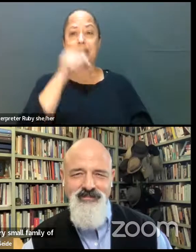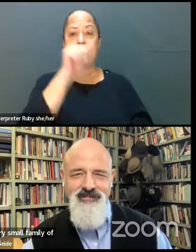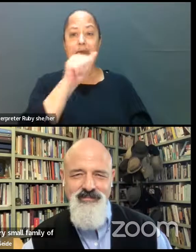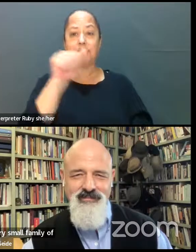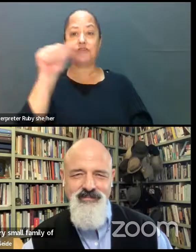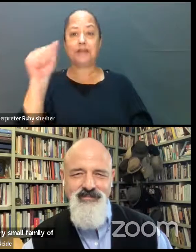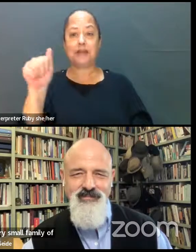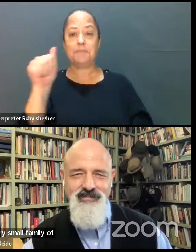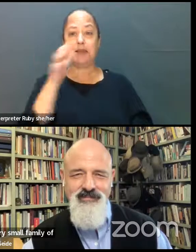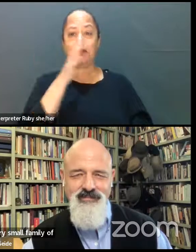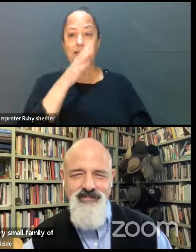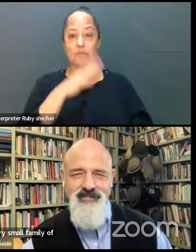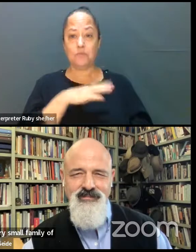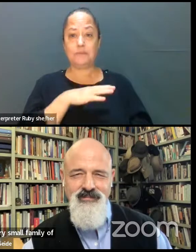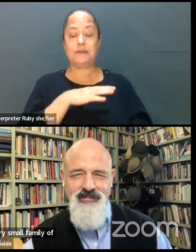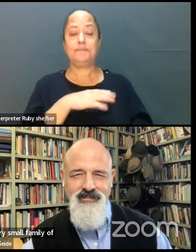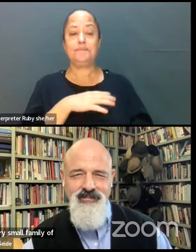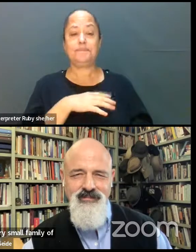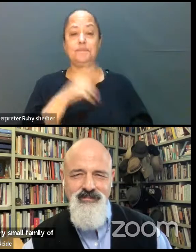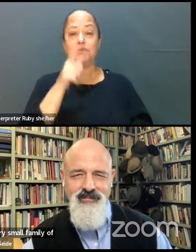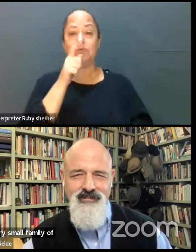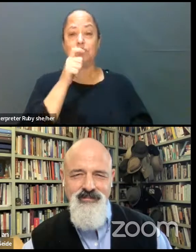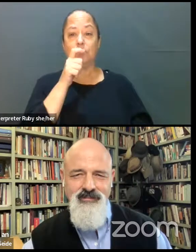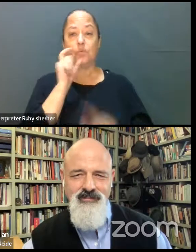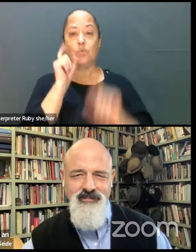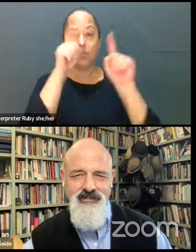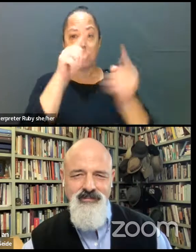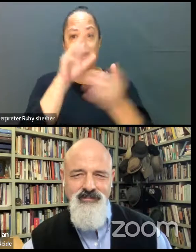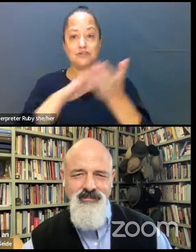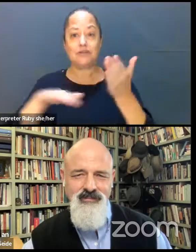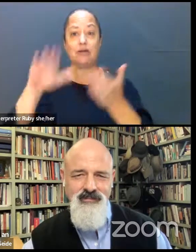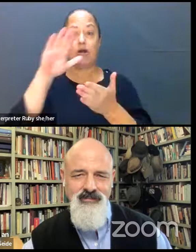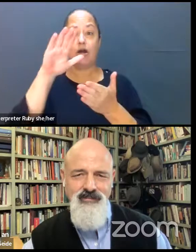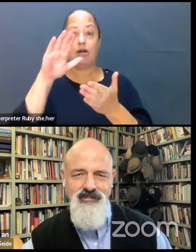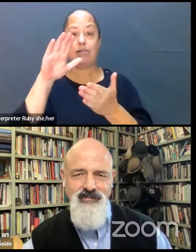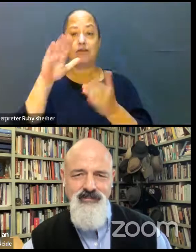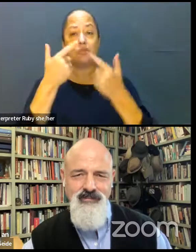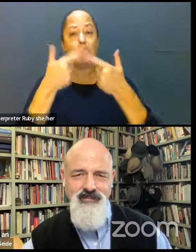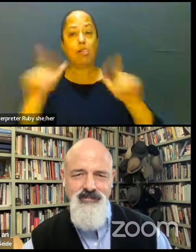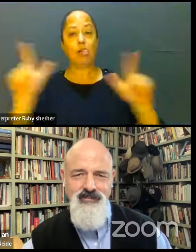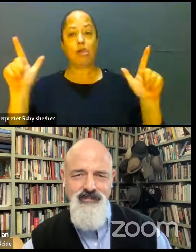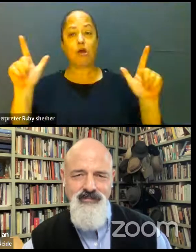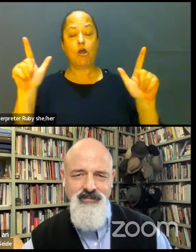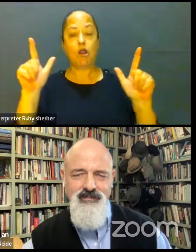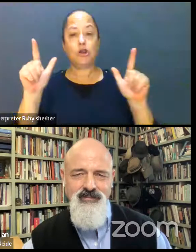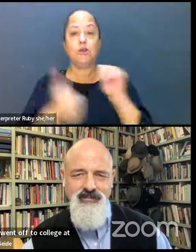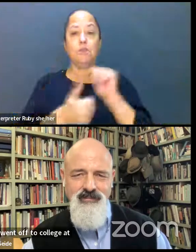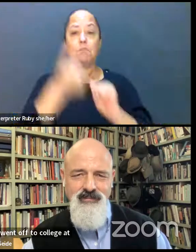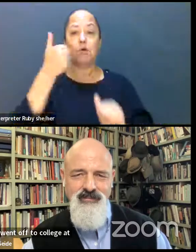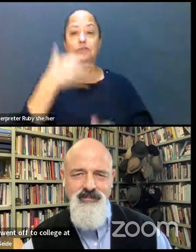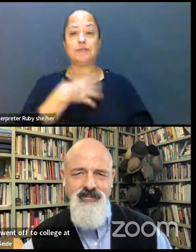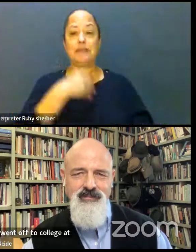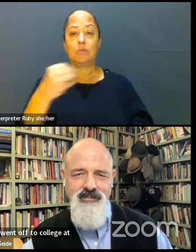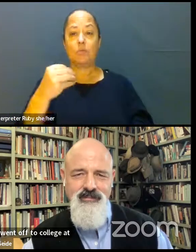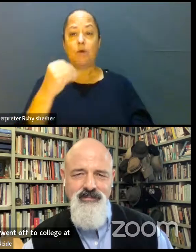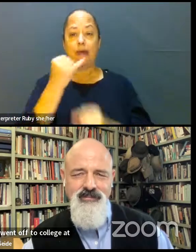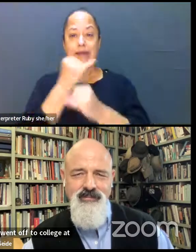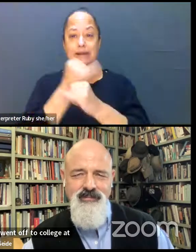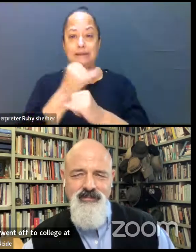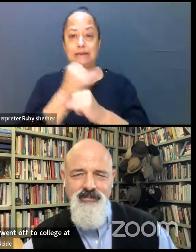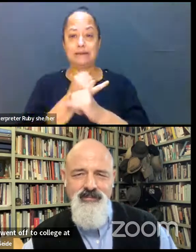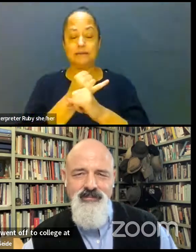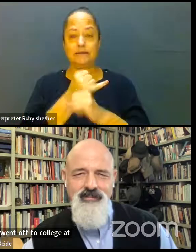female who then went off to college at a large majority white institution, North Carolina State